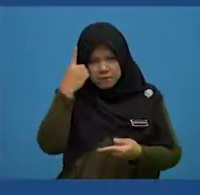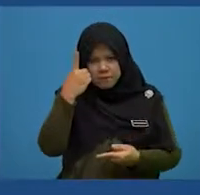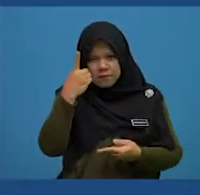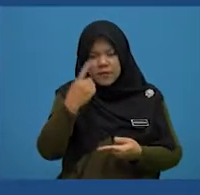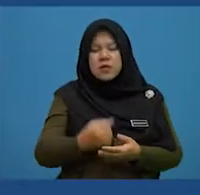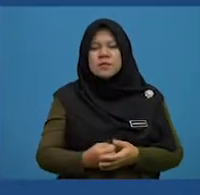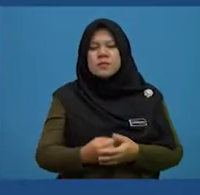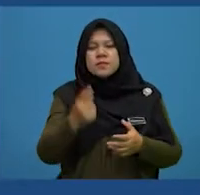of the sentence.